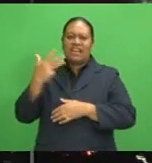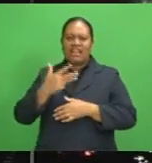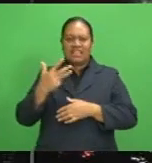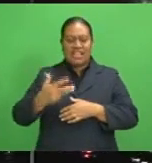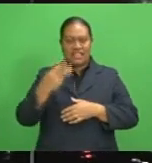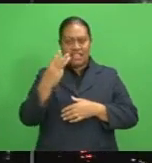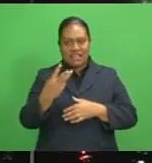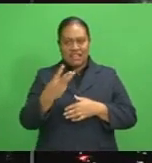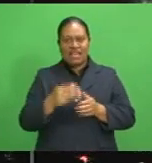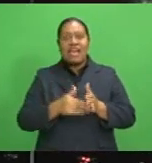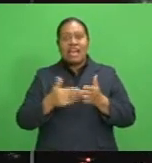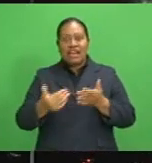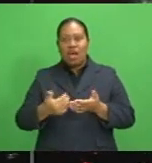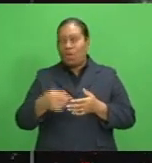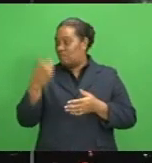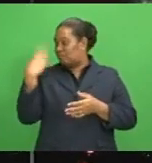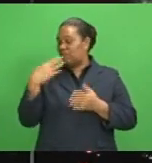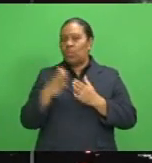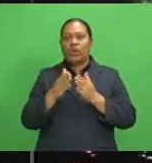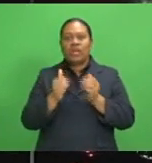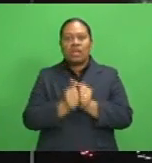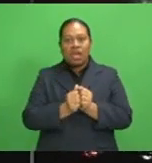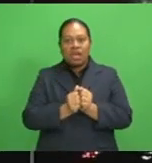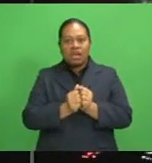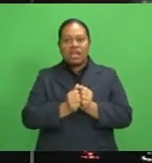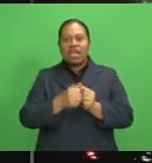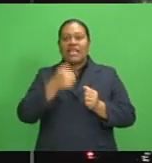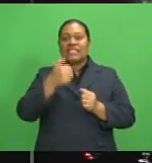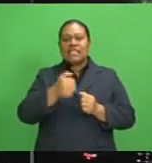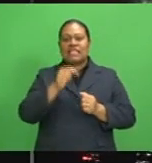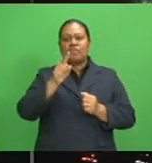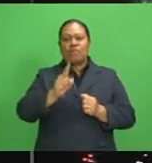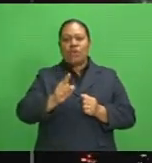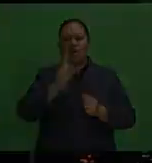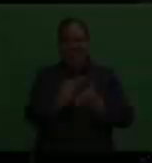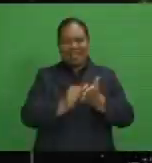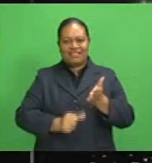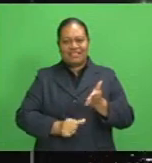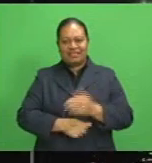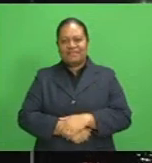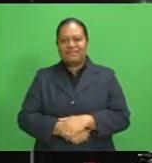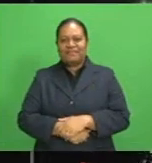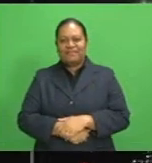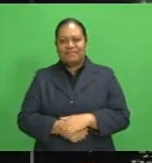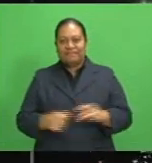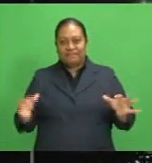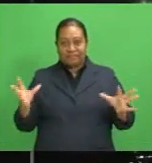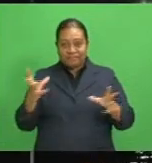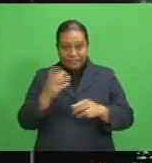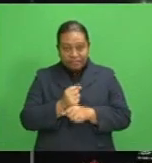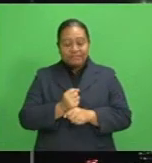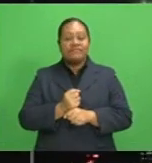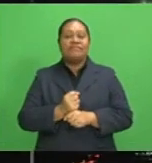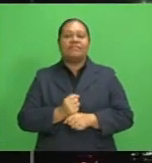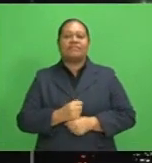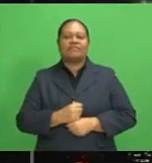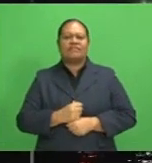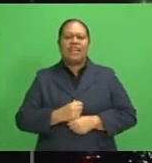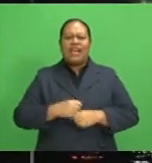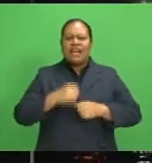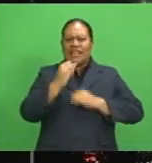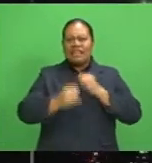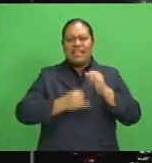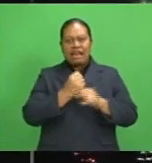session sold over the weekend for a record-breaking $6.1 million. Recapping the main stories for tonight. International